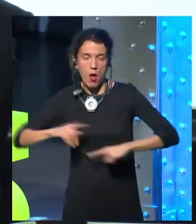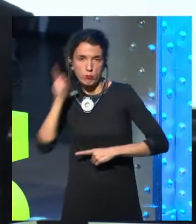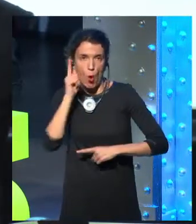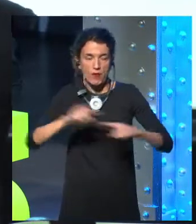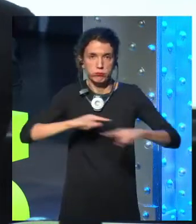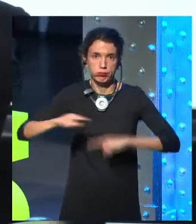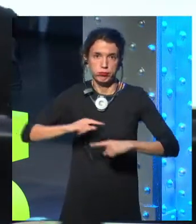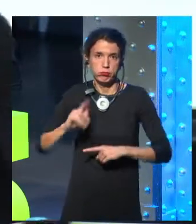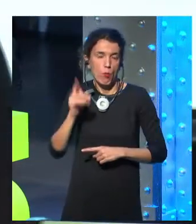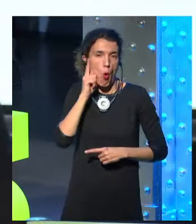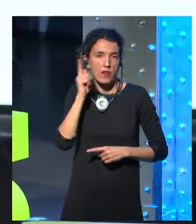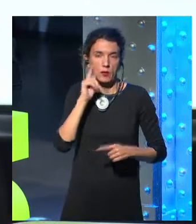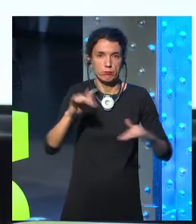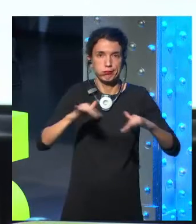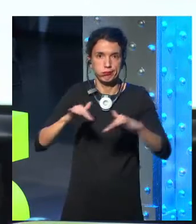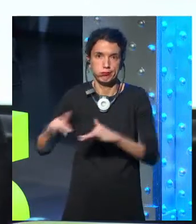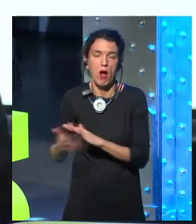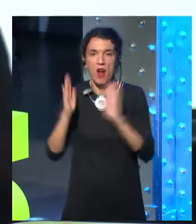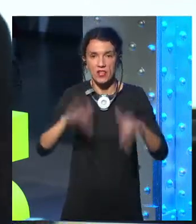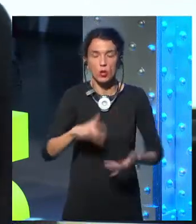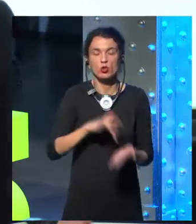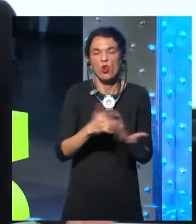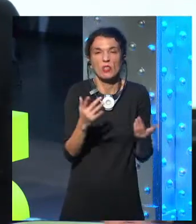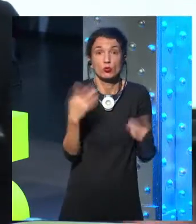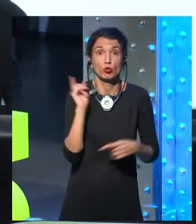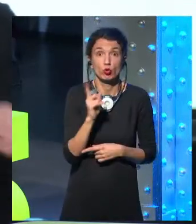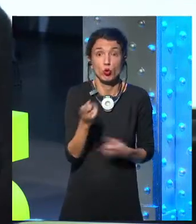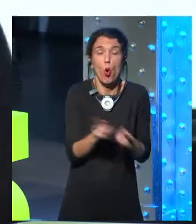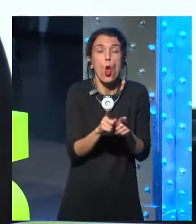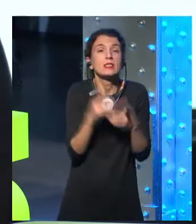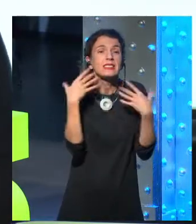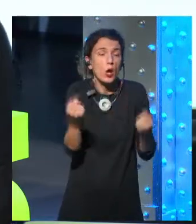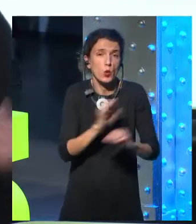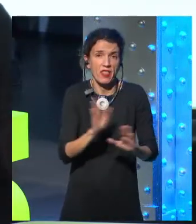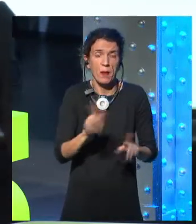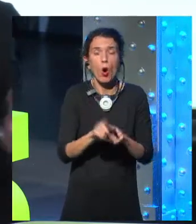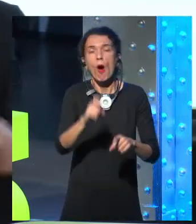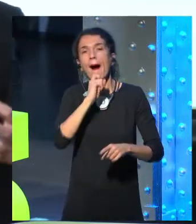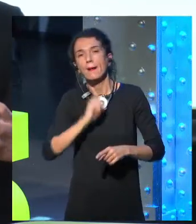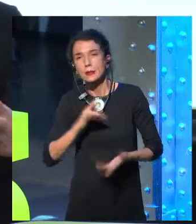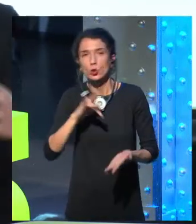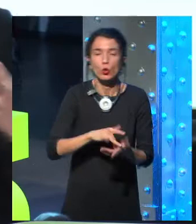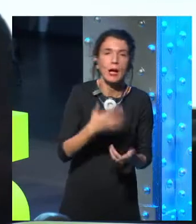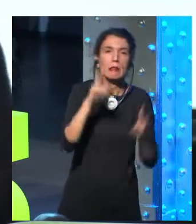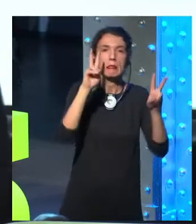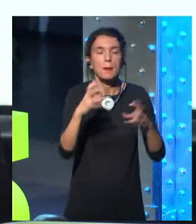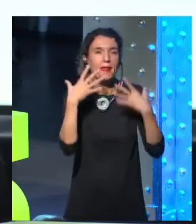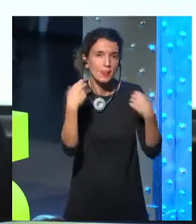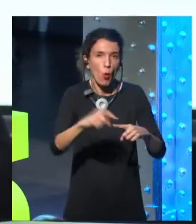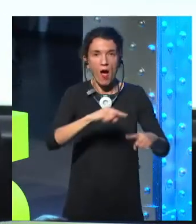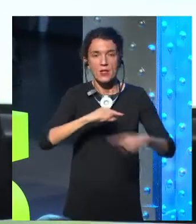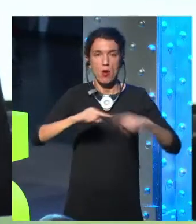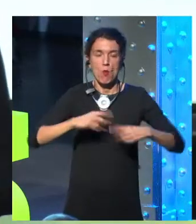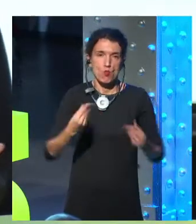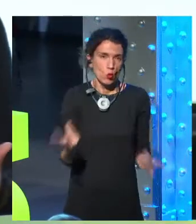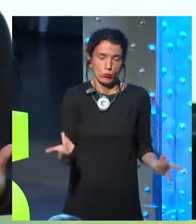buzzes. So that he can fill his insulin. The whole point of the thing was to be more human and to not be as obviously